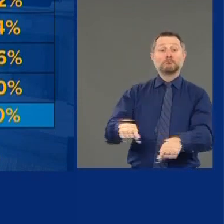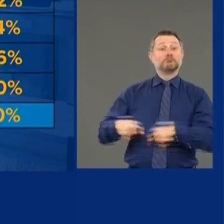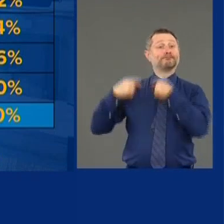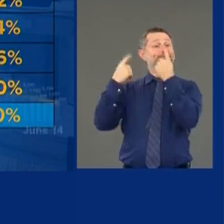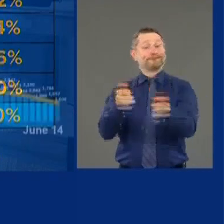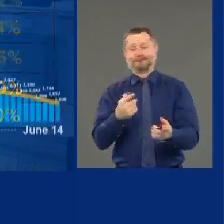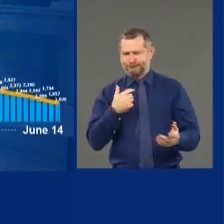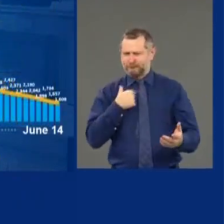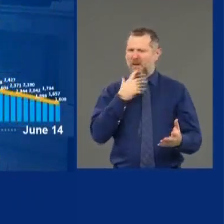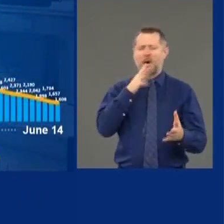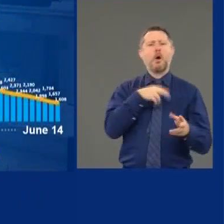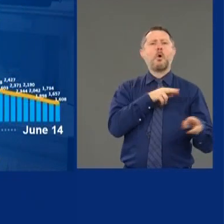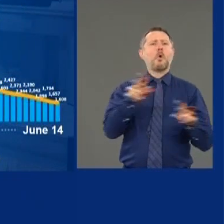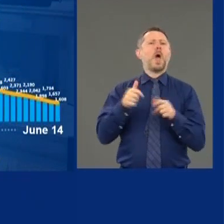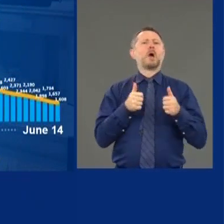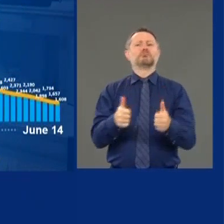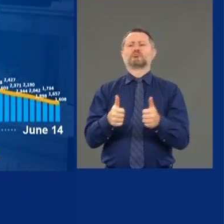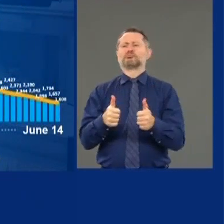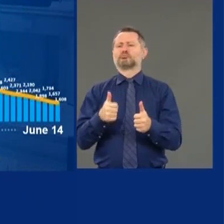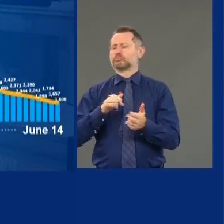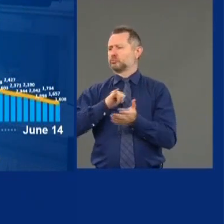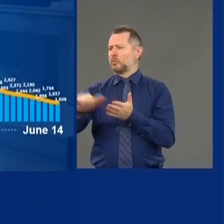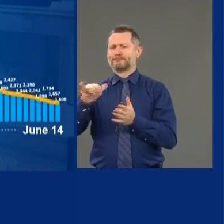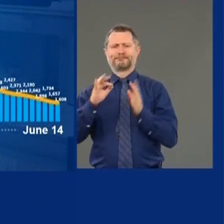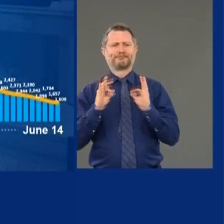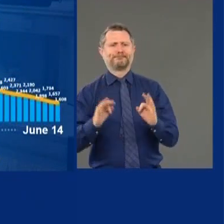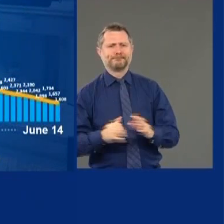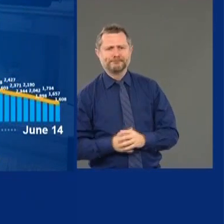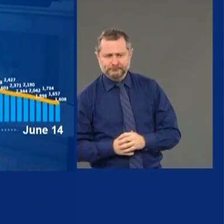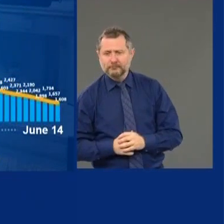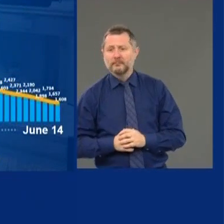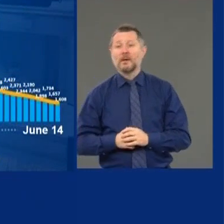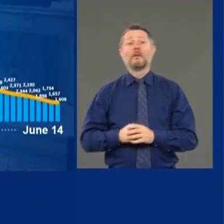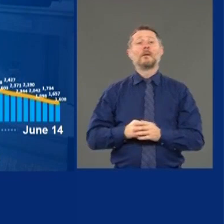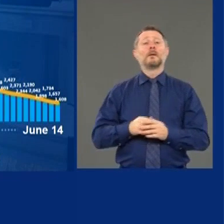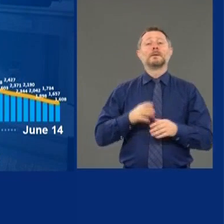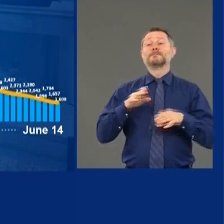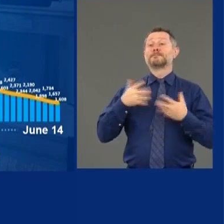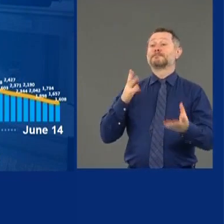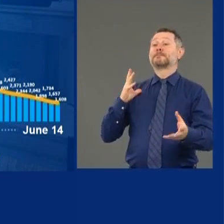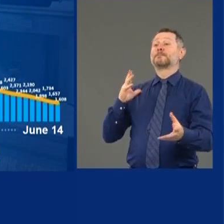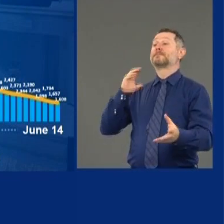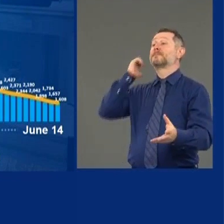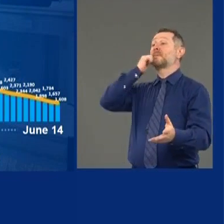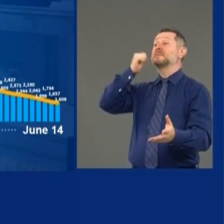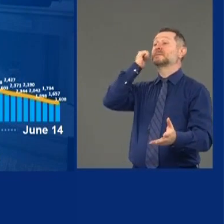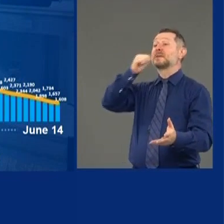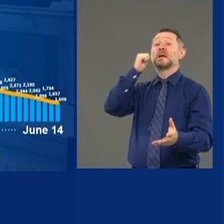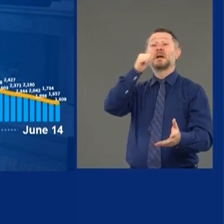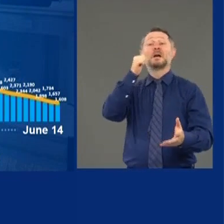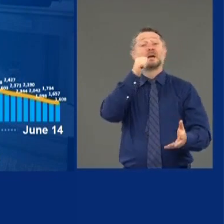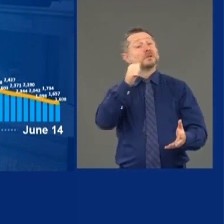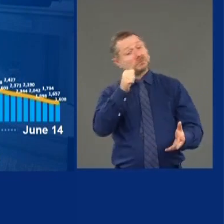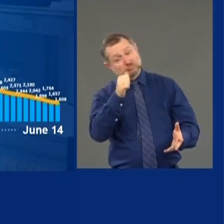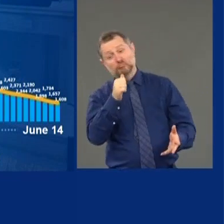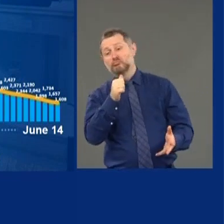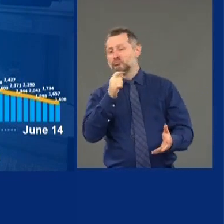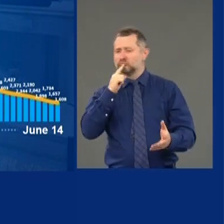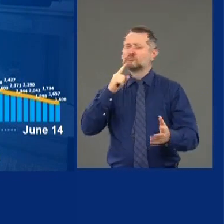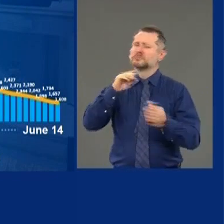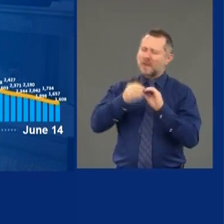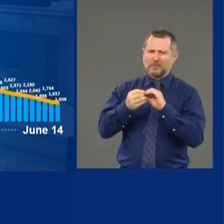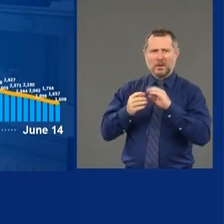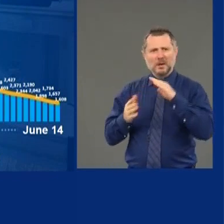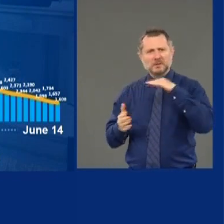have been very good in New York. We're hitting a new high, which is really a new low.